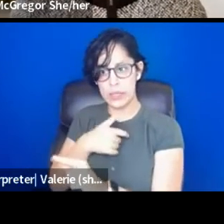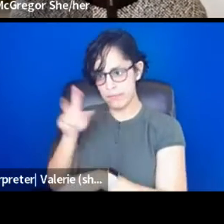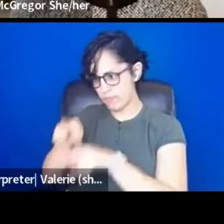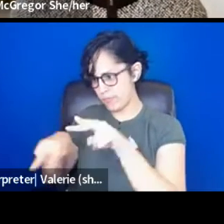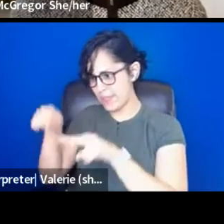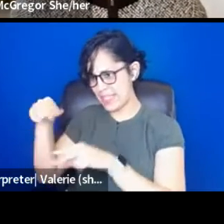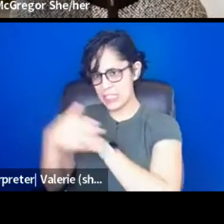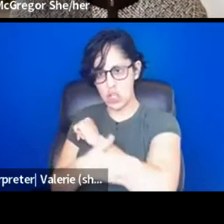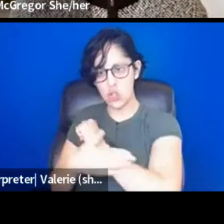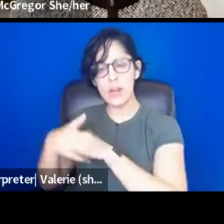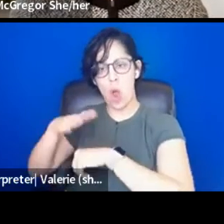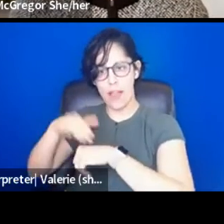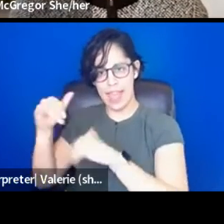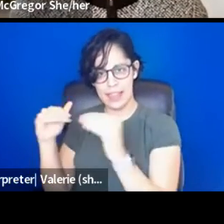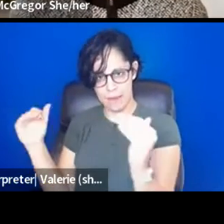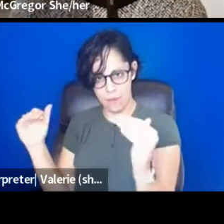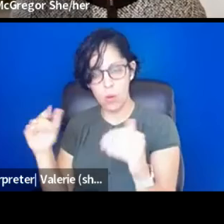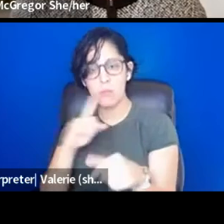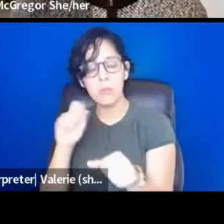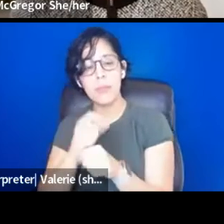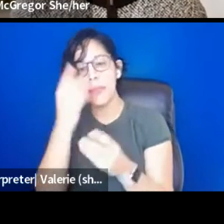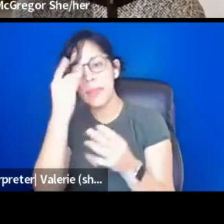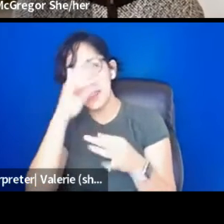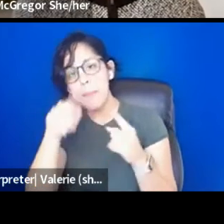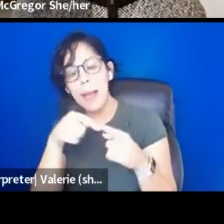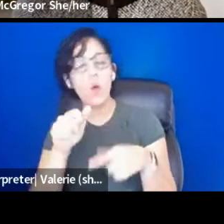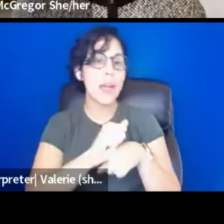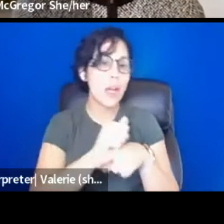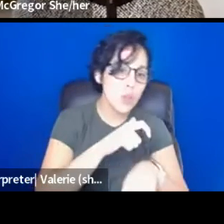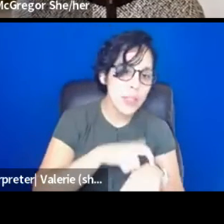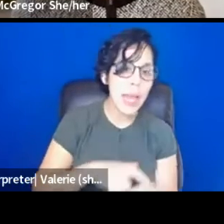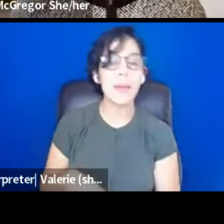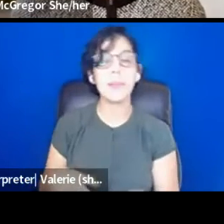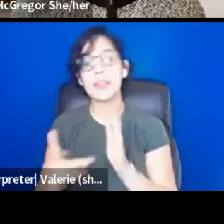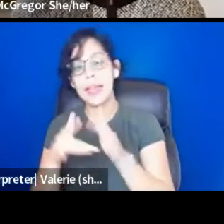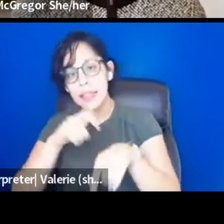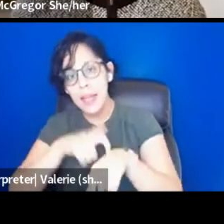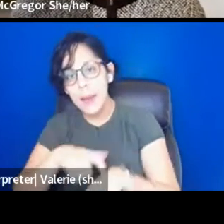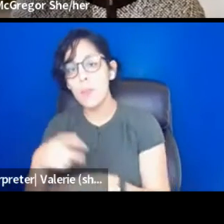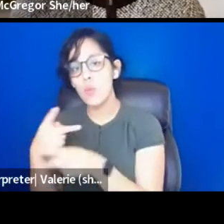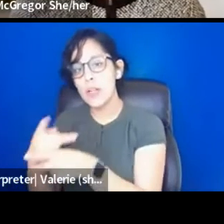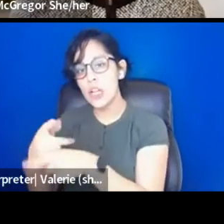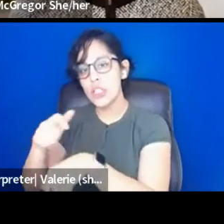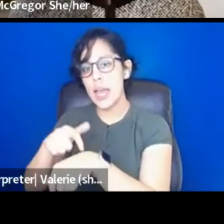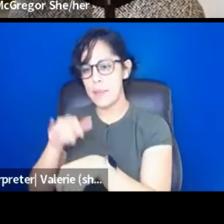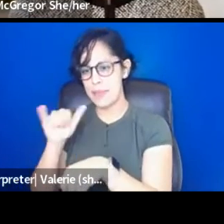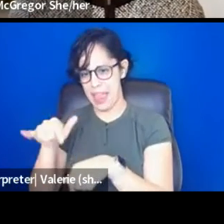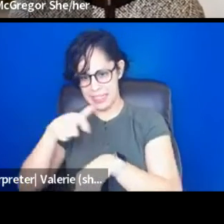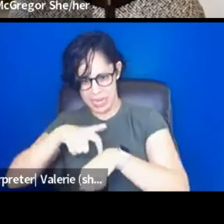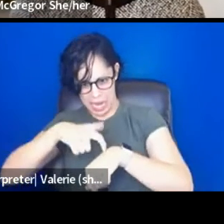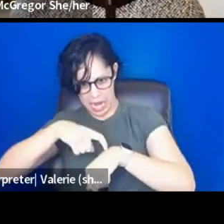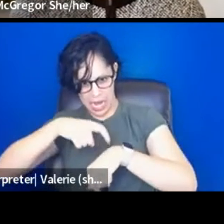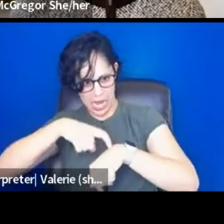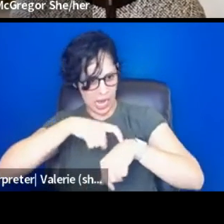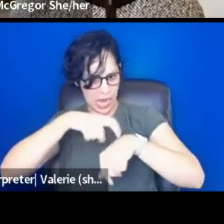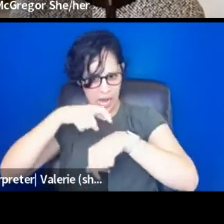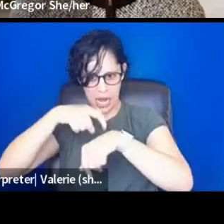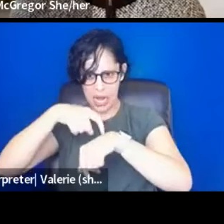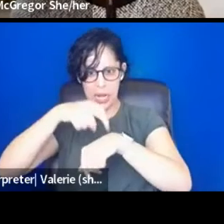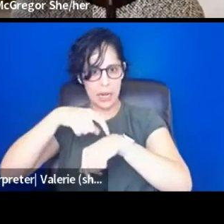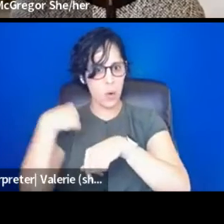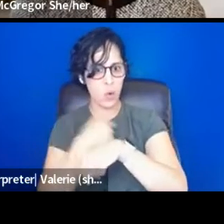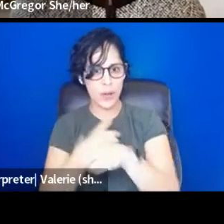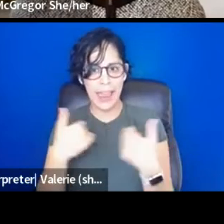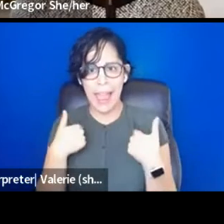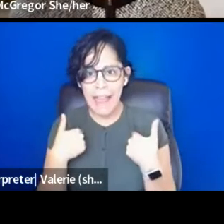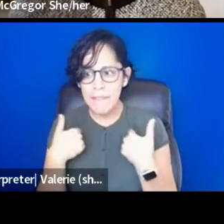resource, i.e. time, right? Rehearsal time, tech time, production time. When we really look at it as just time that we have as